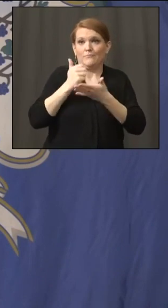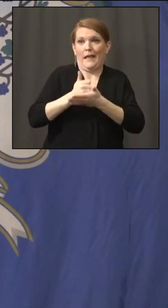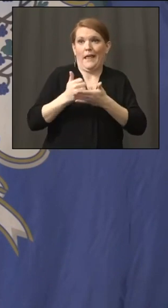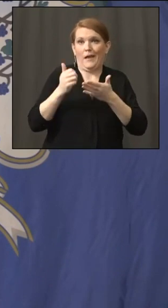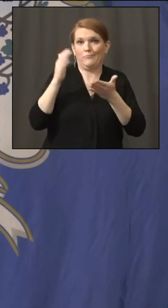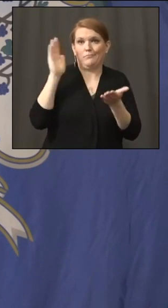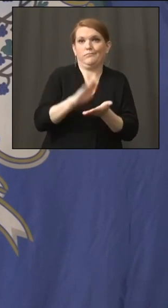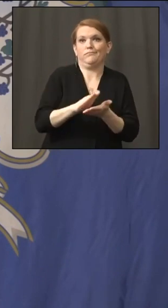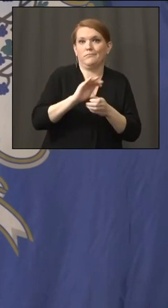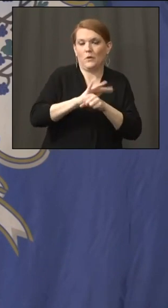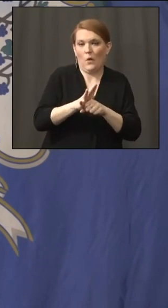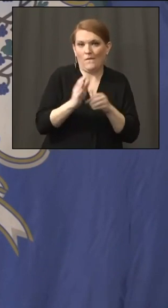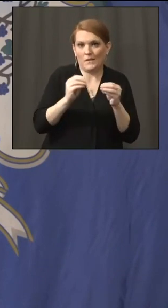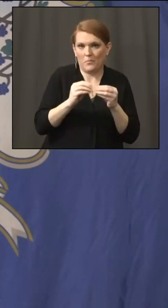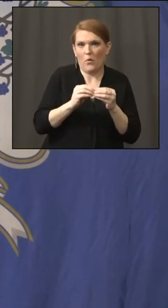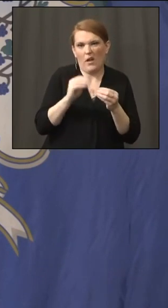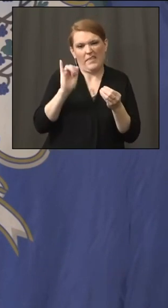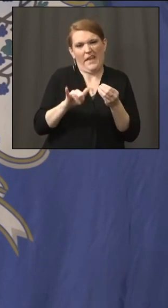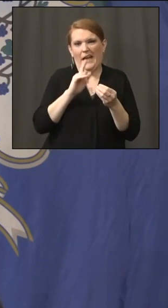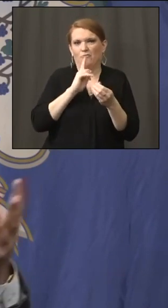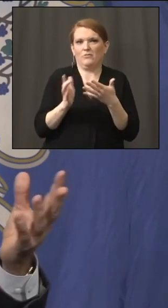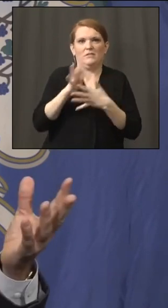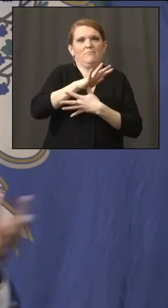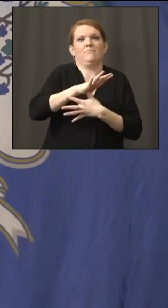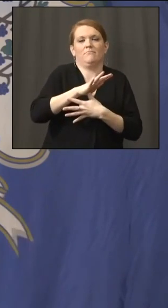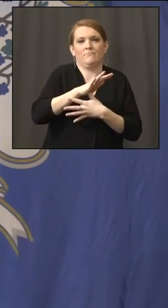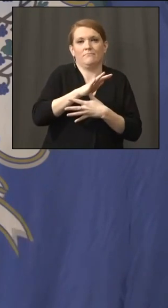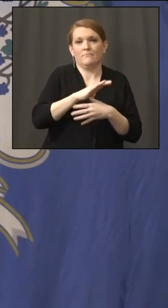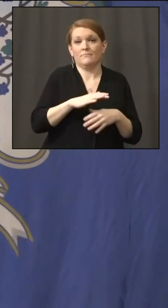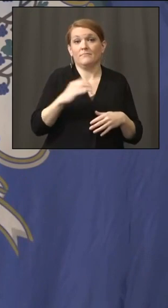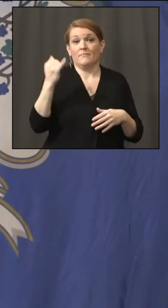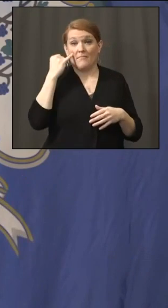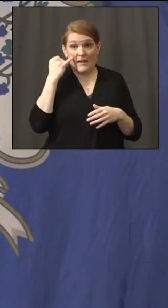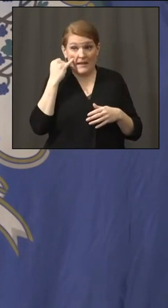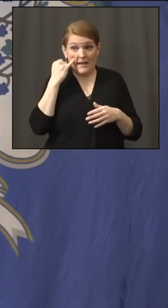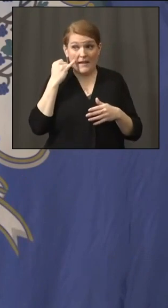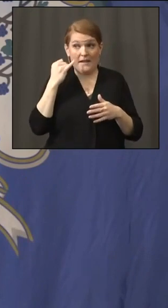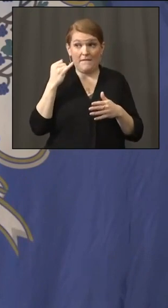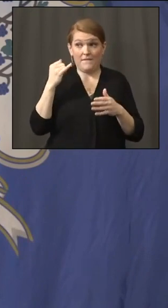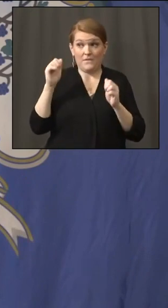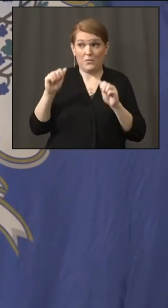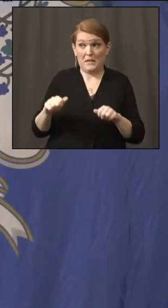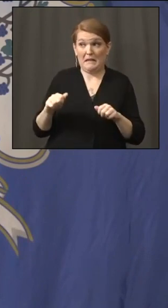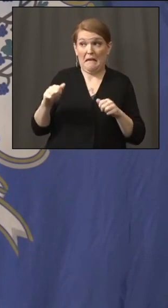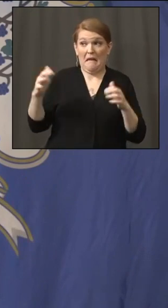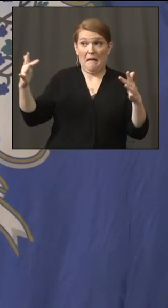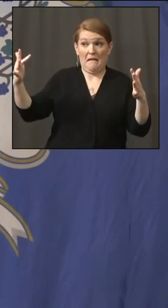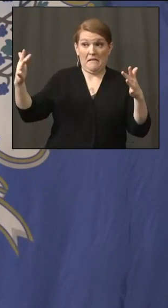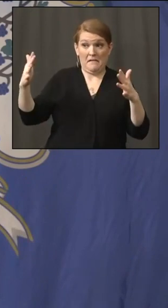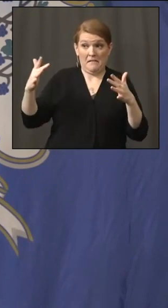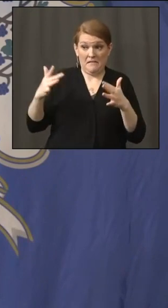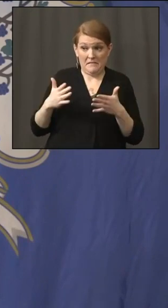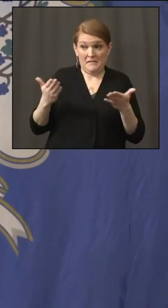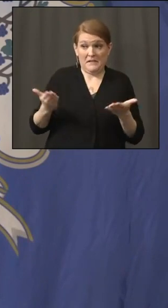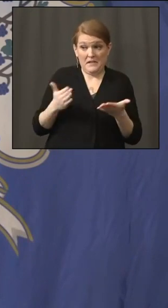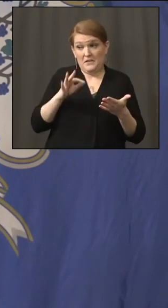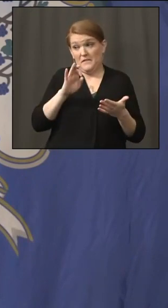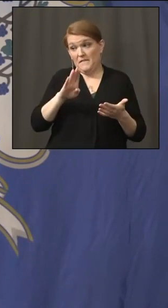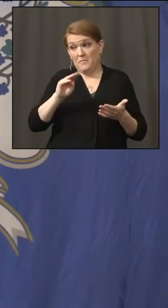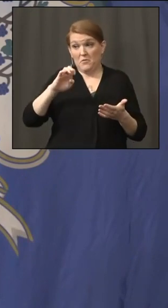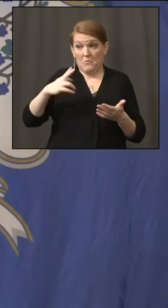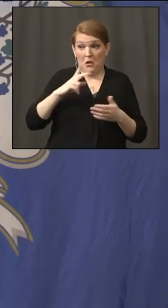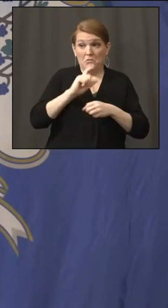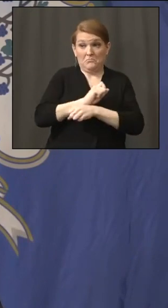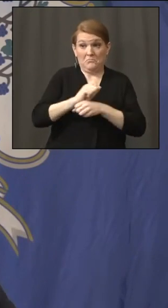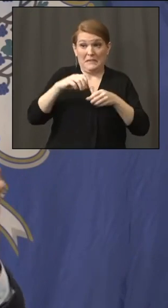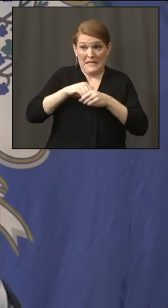number one and two as we sit down. You know, from there, if we get everybody back in the building by February or March, we'll figure